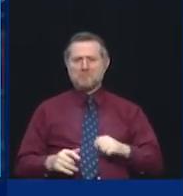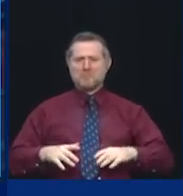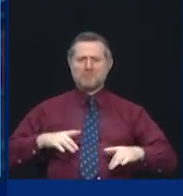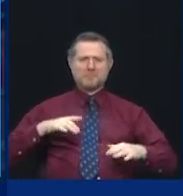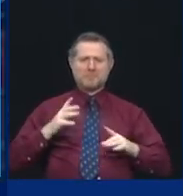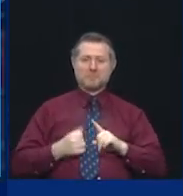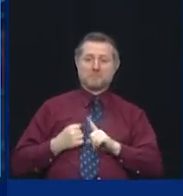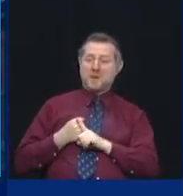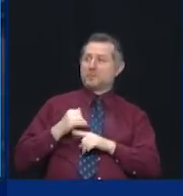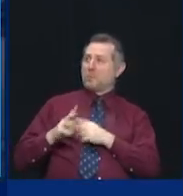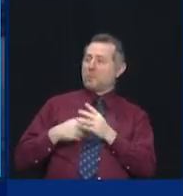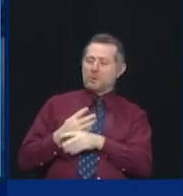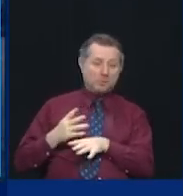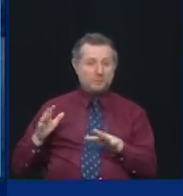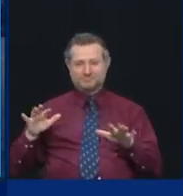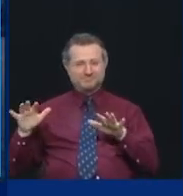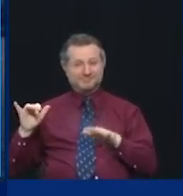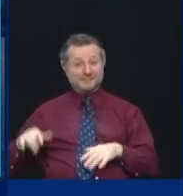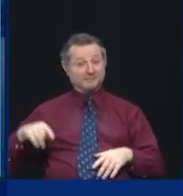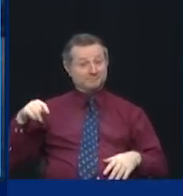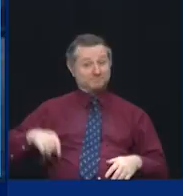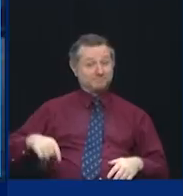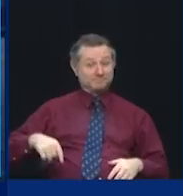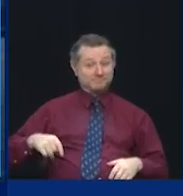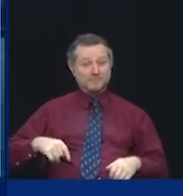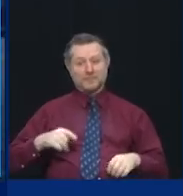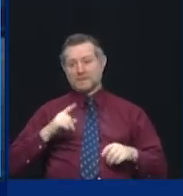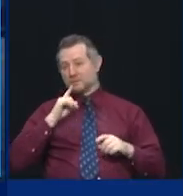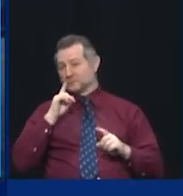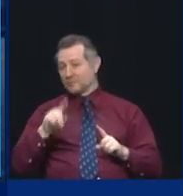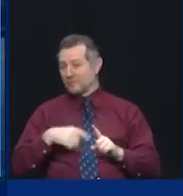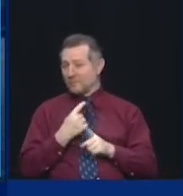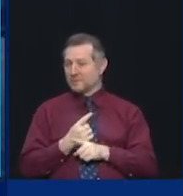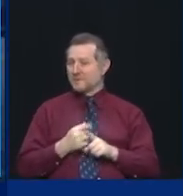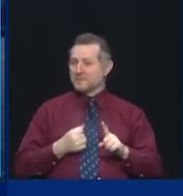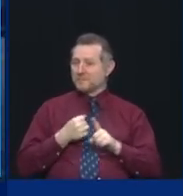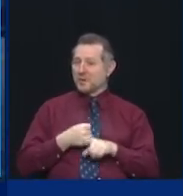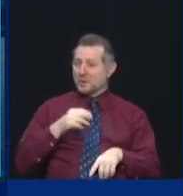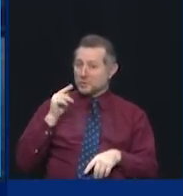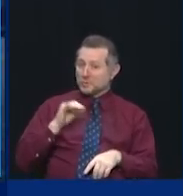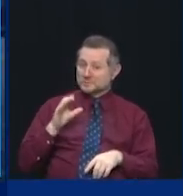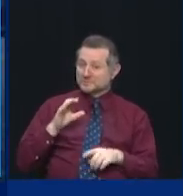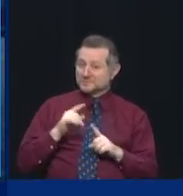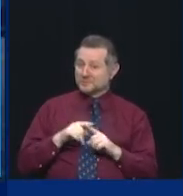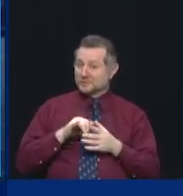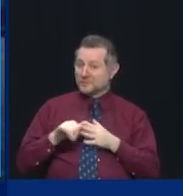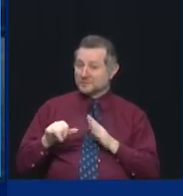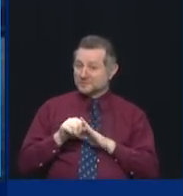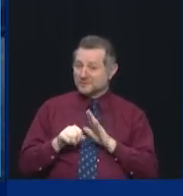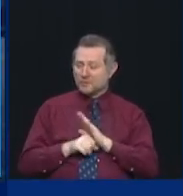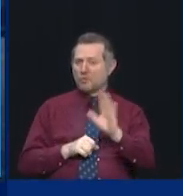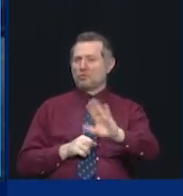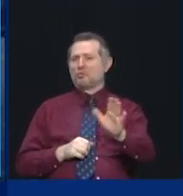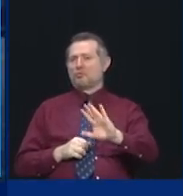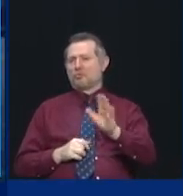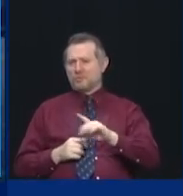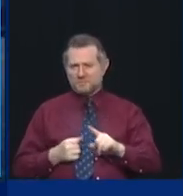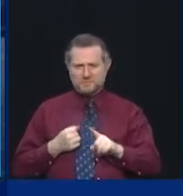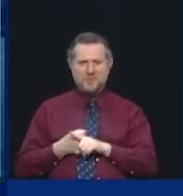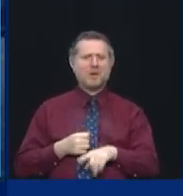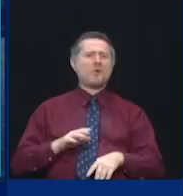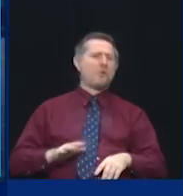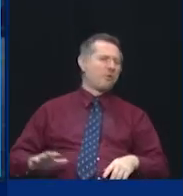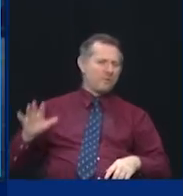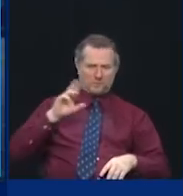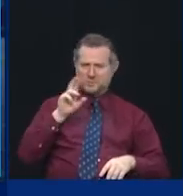experience. COVID hit the entire nation. So it's a new competition. It's a